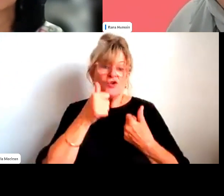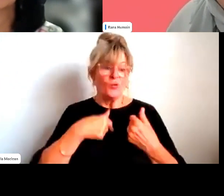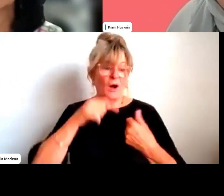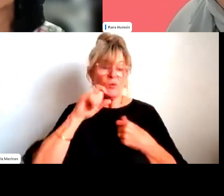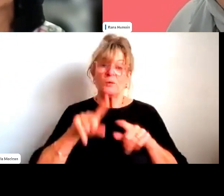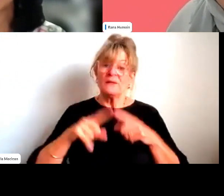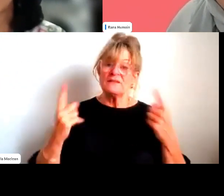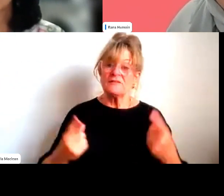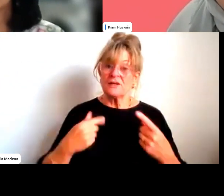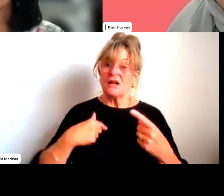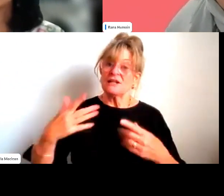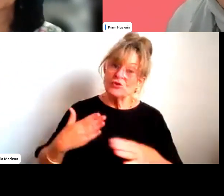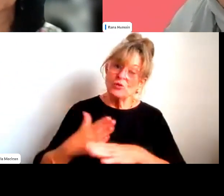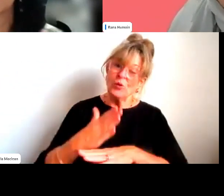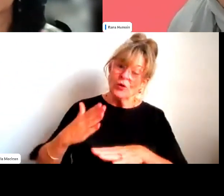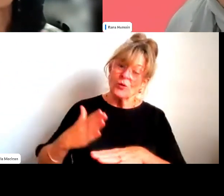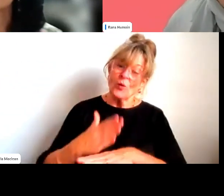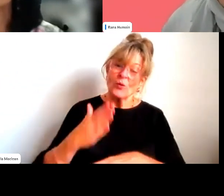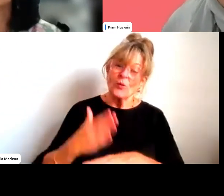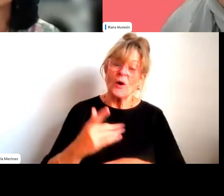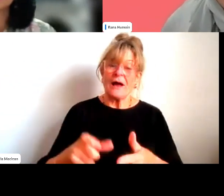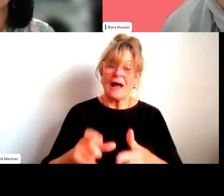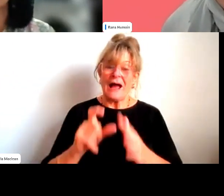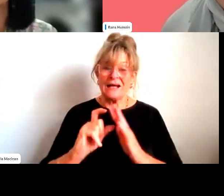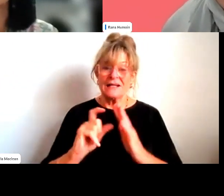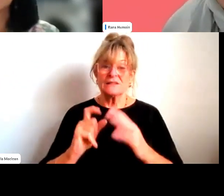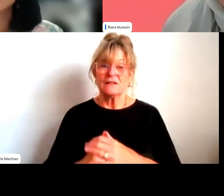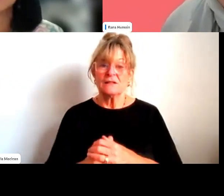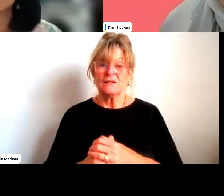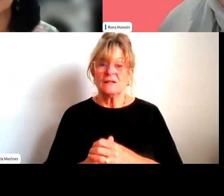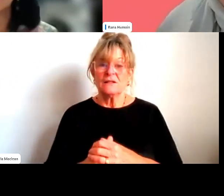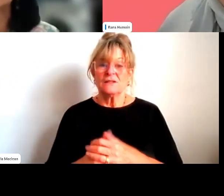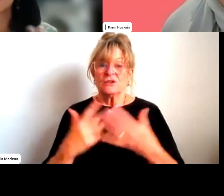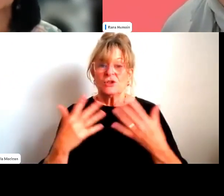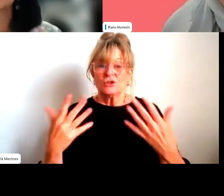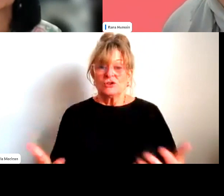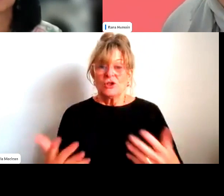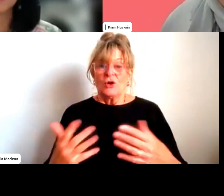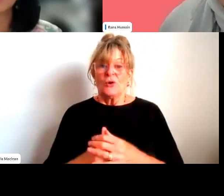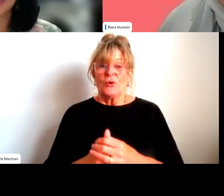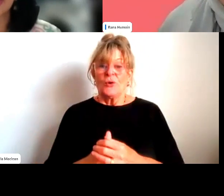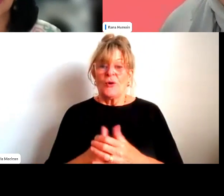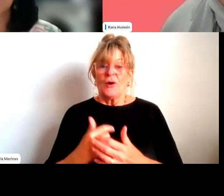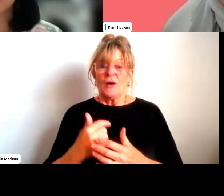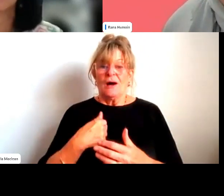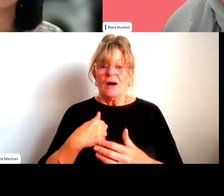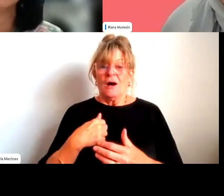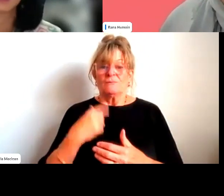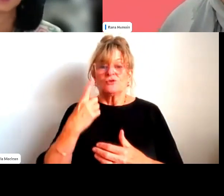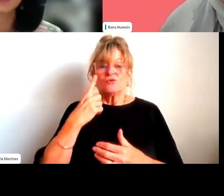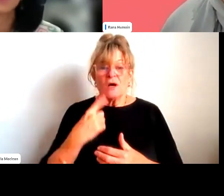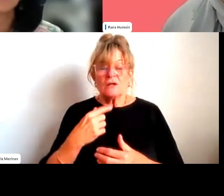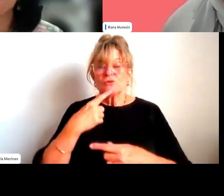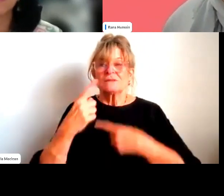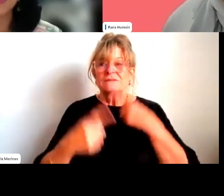and I had to work doubly hard. So when I was referring to the double glazed glass ceiling, it meant we have to do that extra work or be judged more than